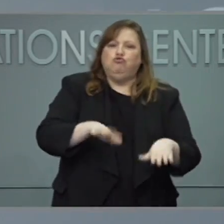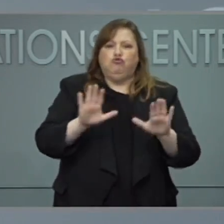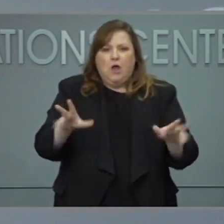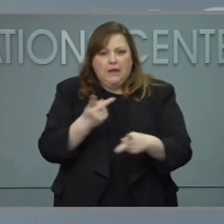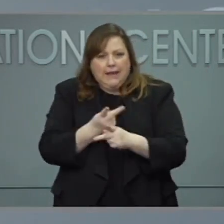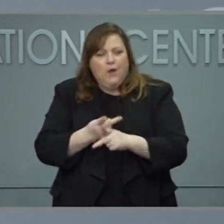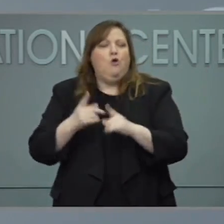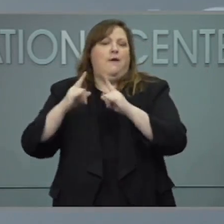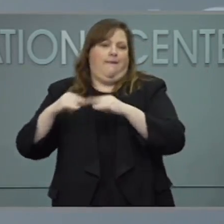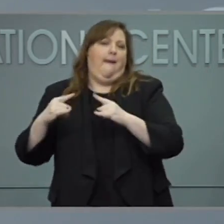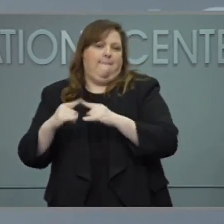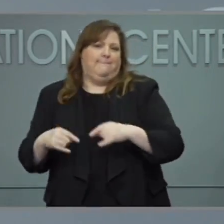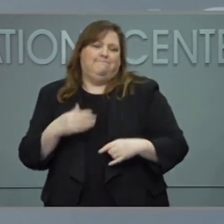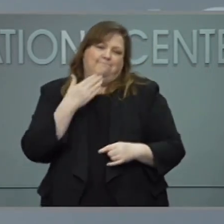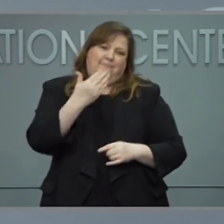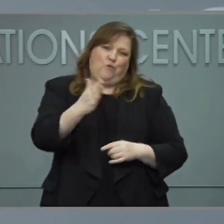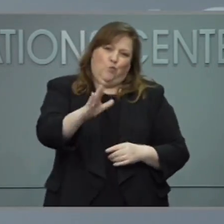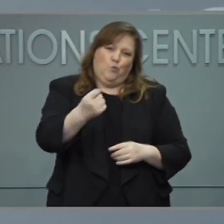camps. Thank you.